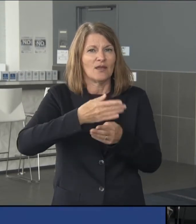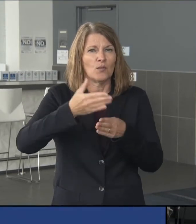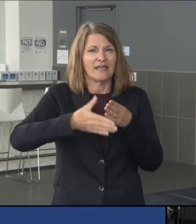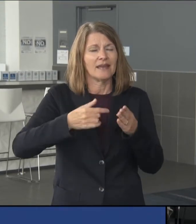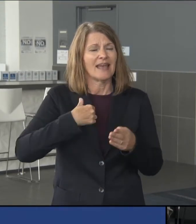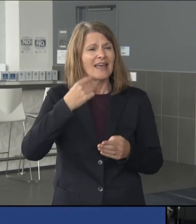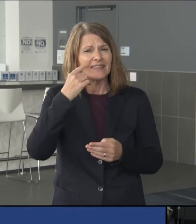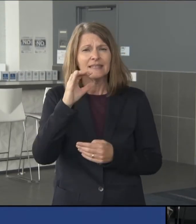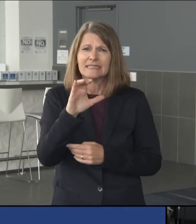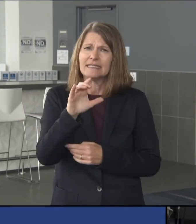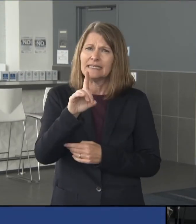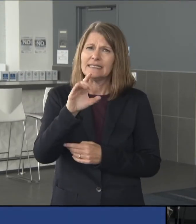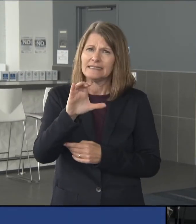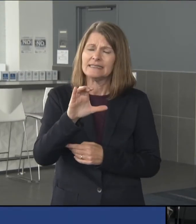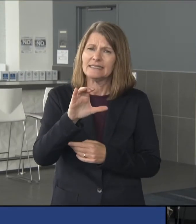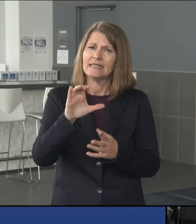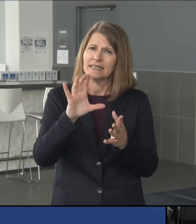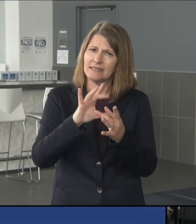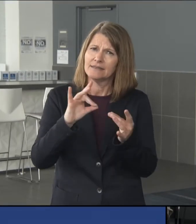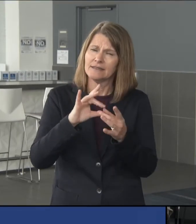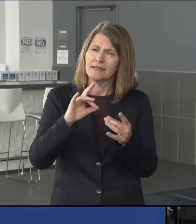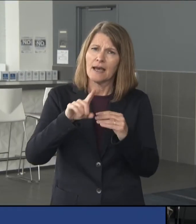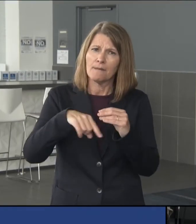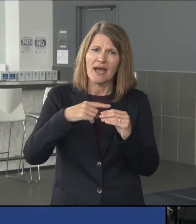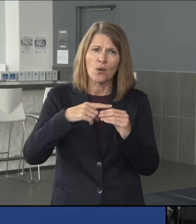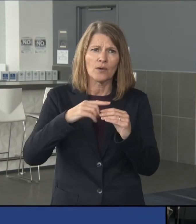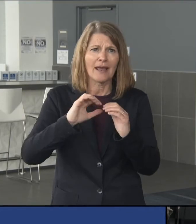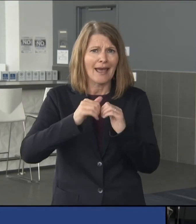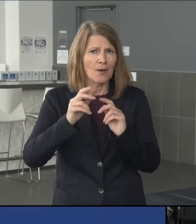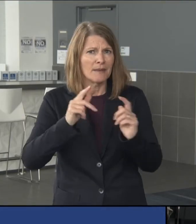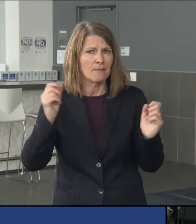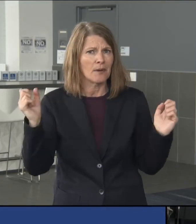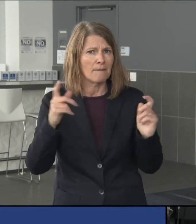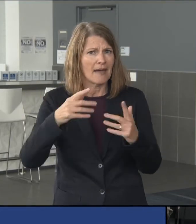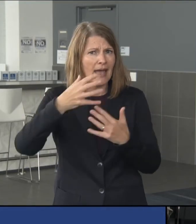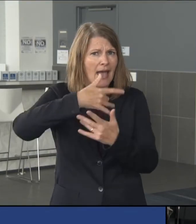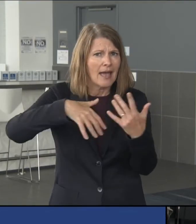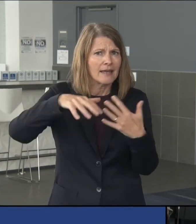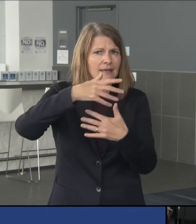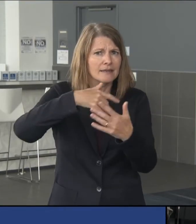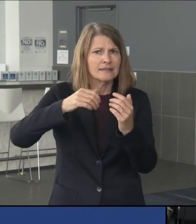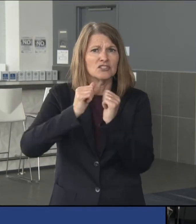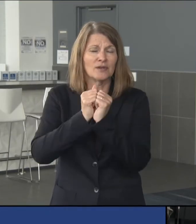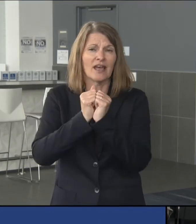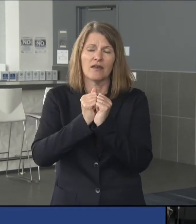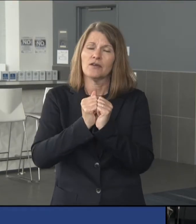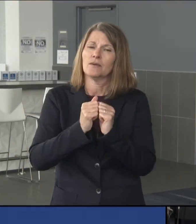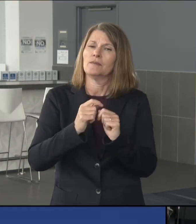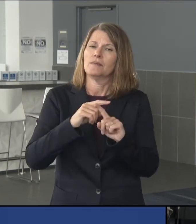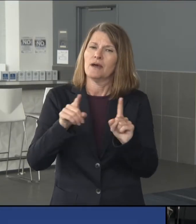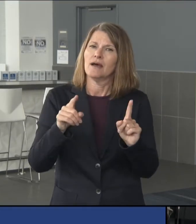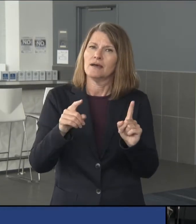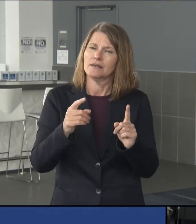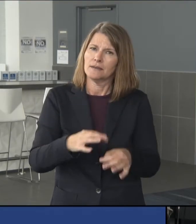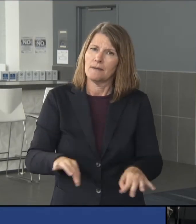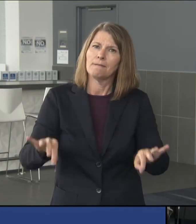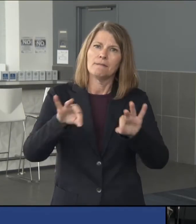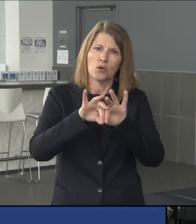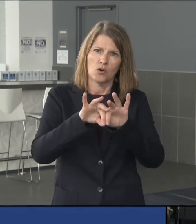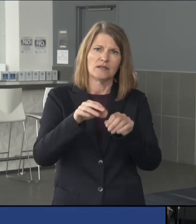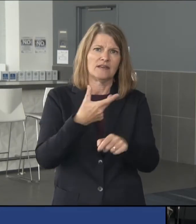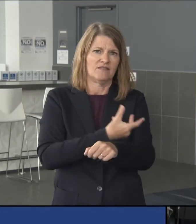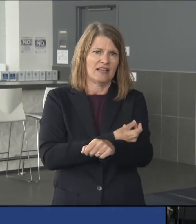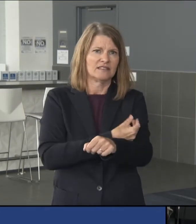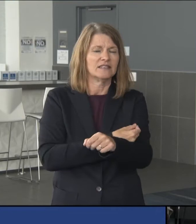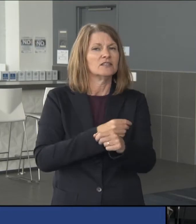about, you know, how people get back together. And again, we all, I want to get the vaccination up there. We all want to